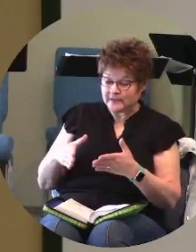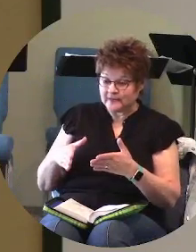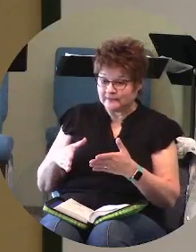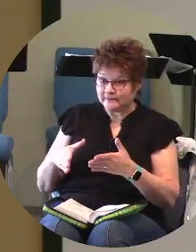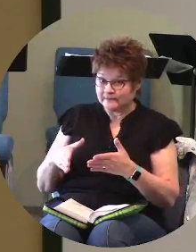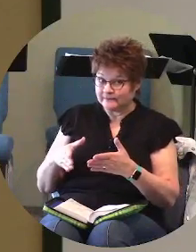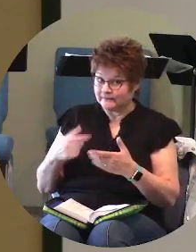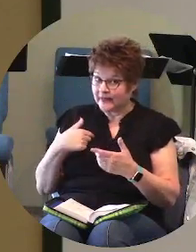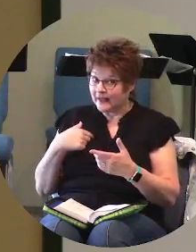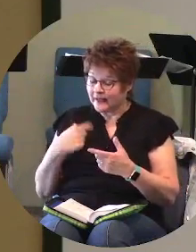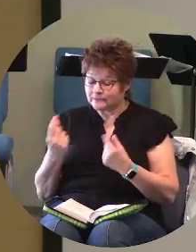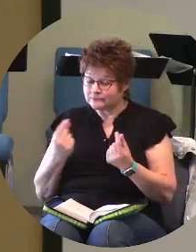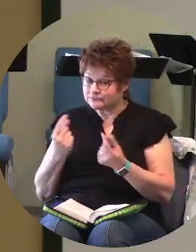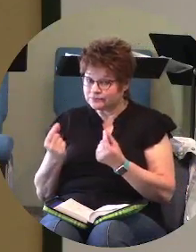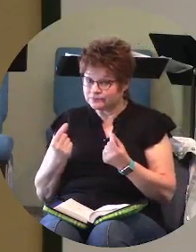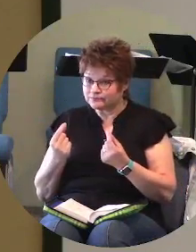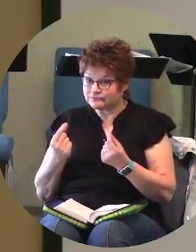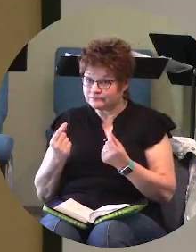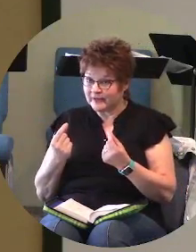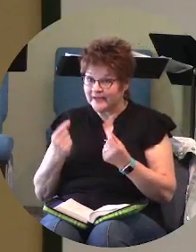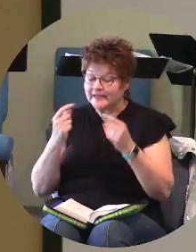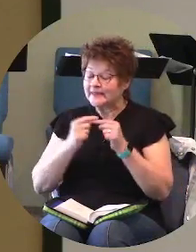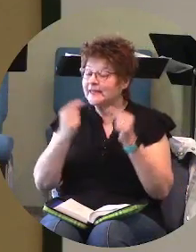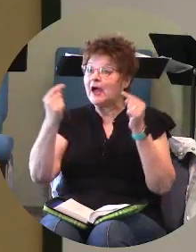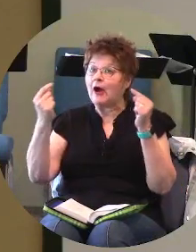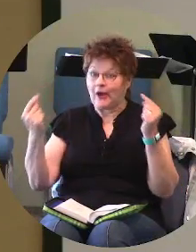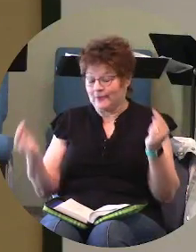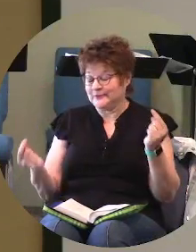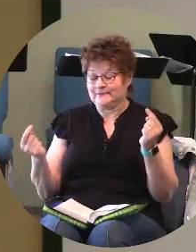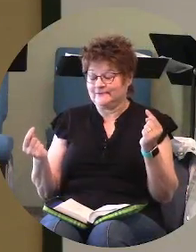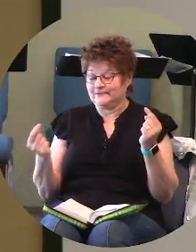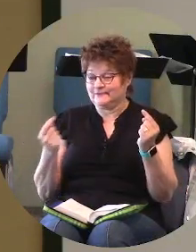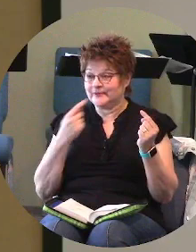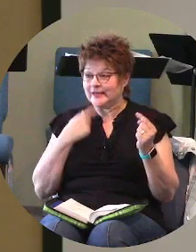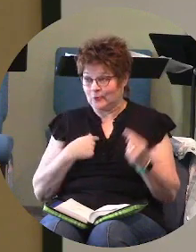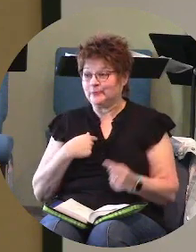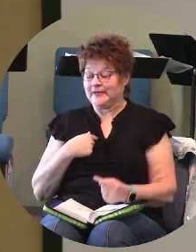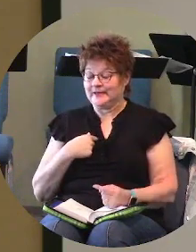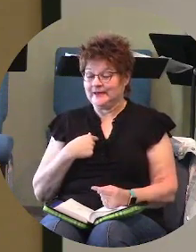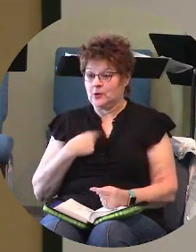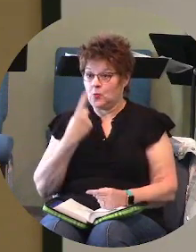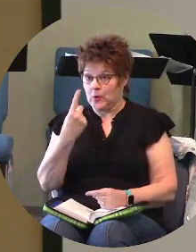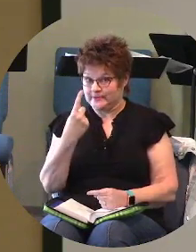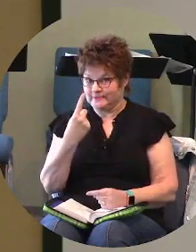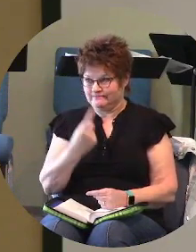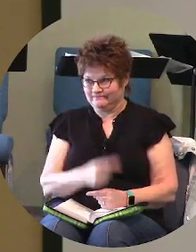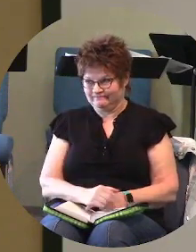the exact opposite of what they told me to once